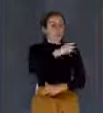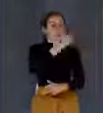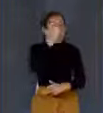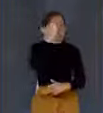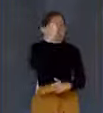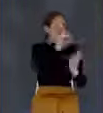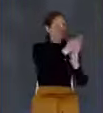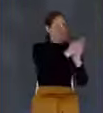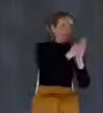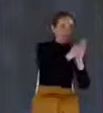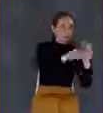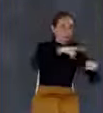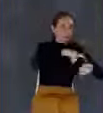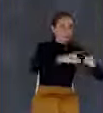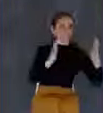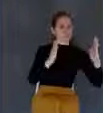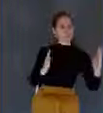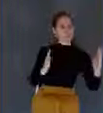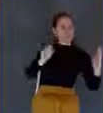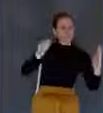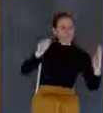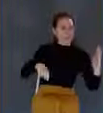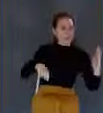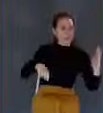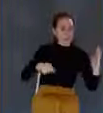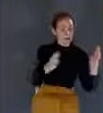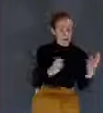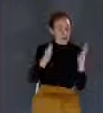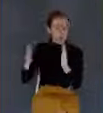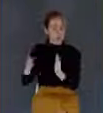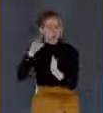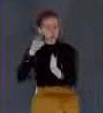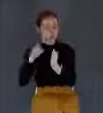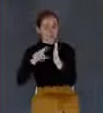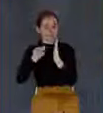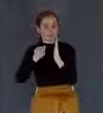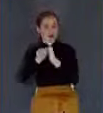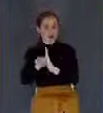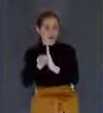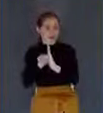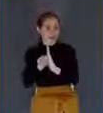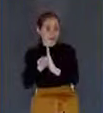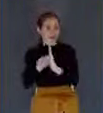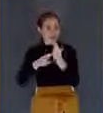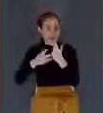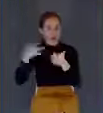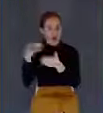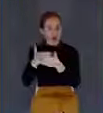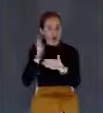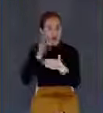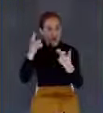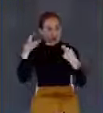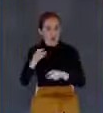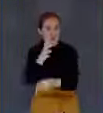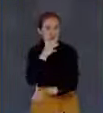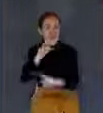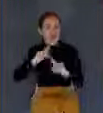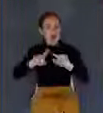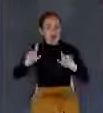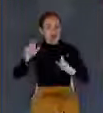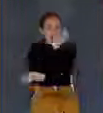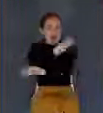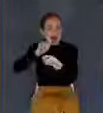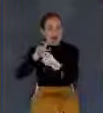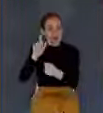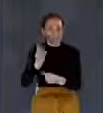and you can see the signs. You can know it's coming close. It's right at the door. But I don't know the precise moment. No one